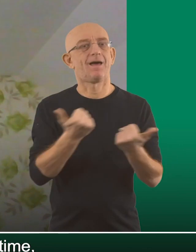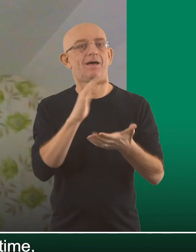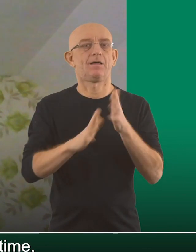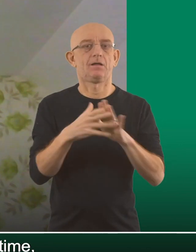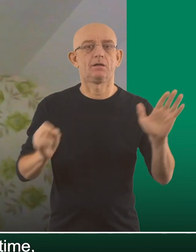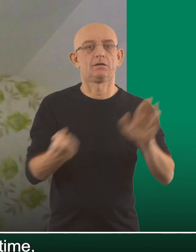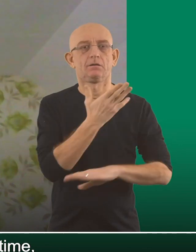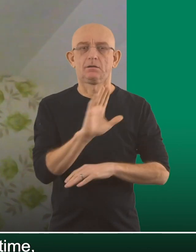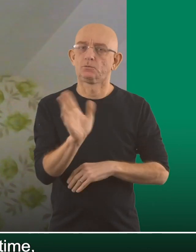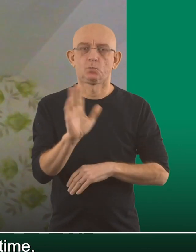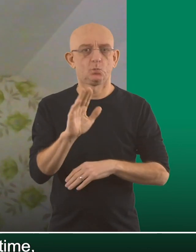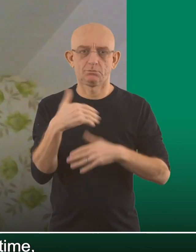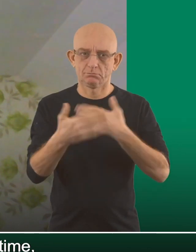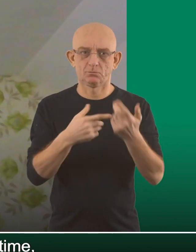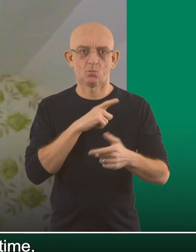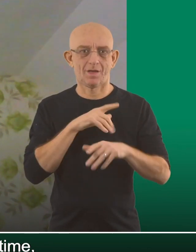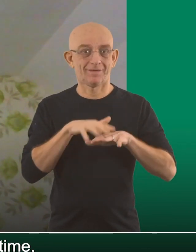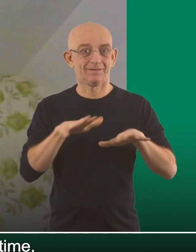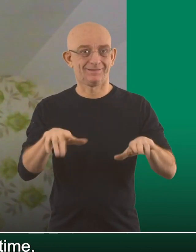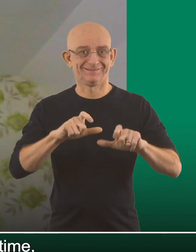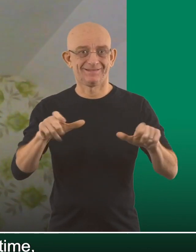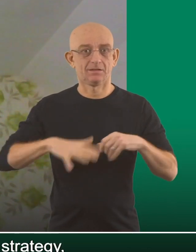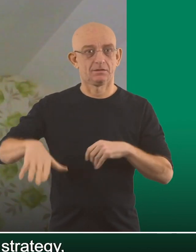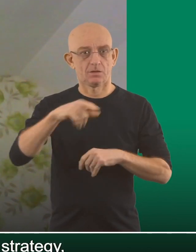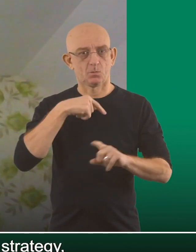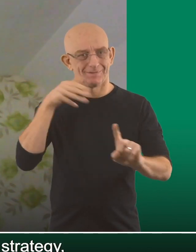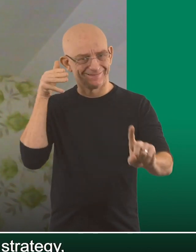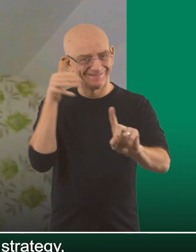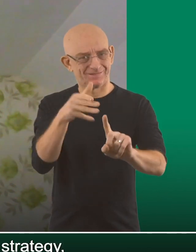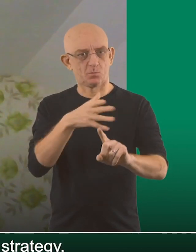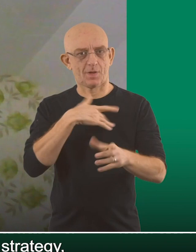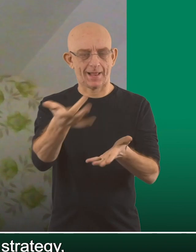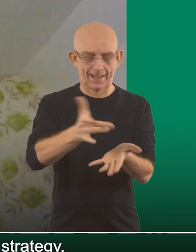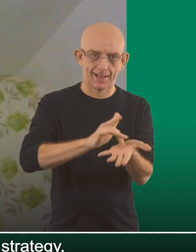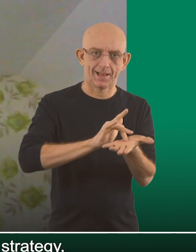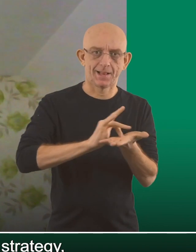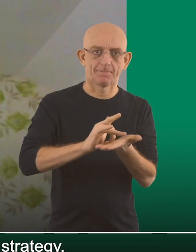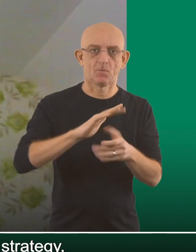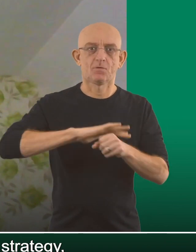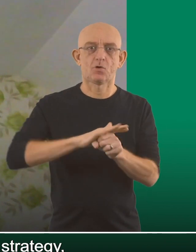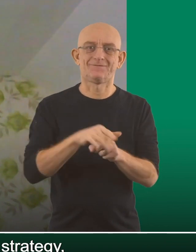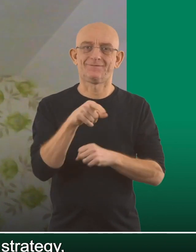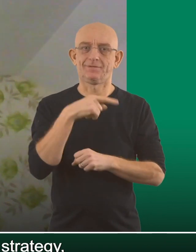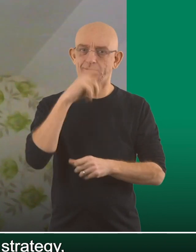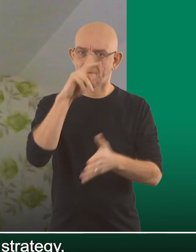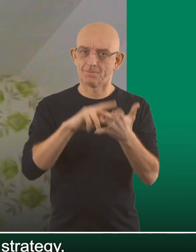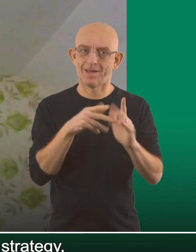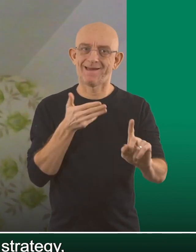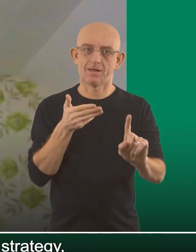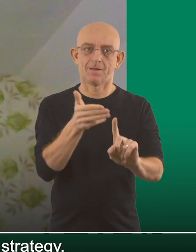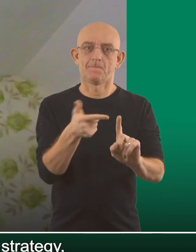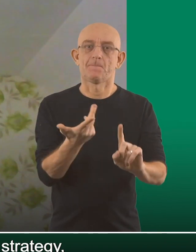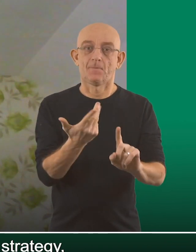those will be in place for some time because there's still a lot of infection around. I'd like to be pursuing a